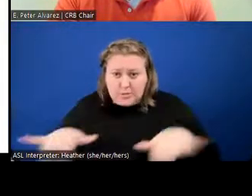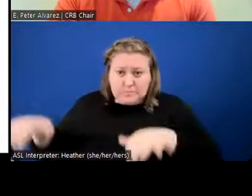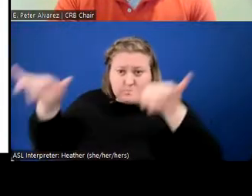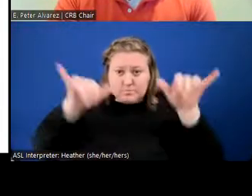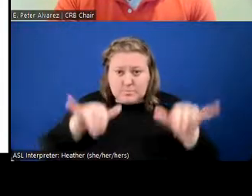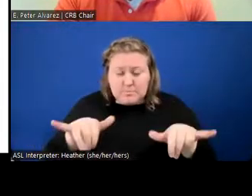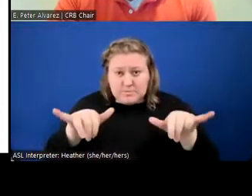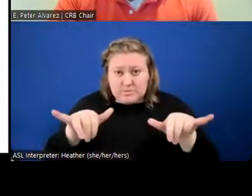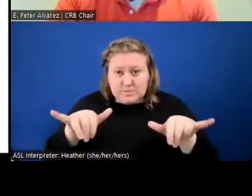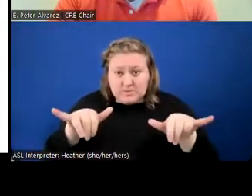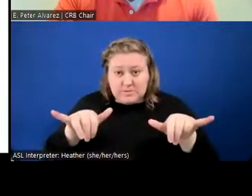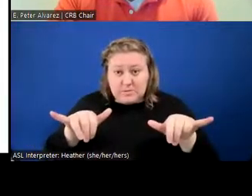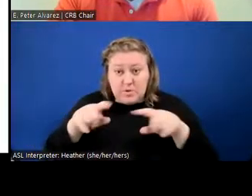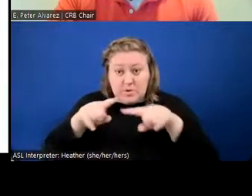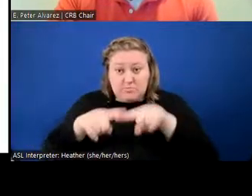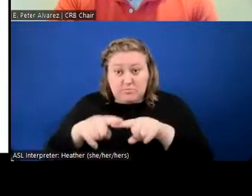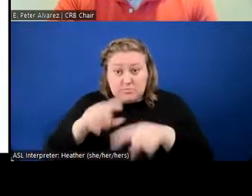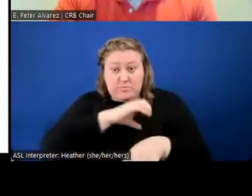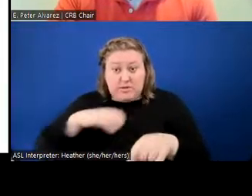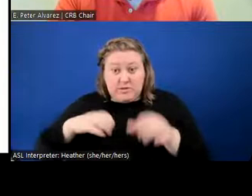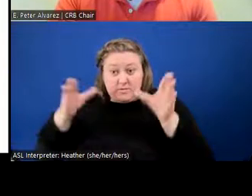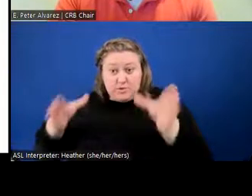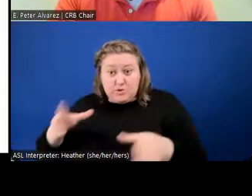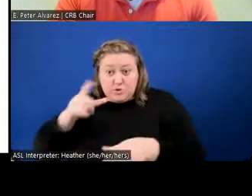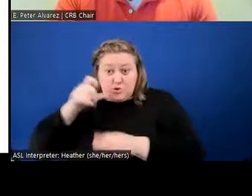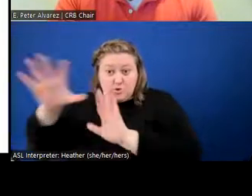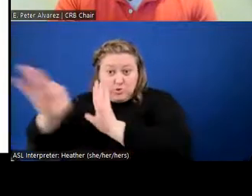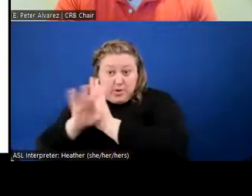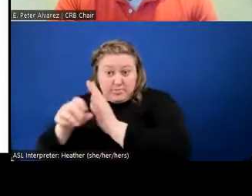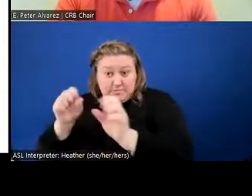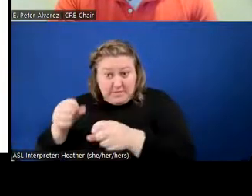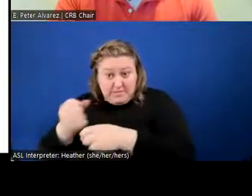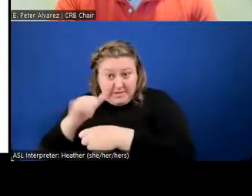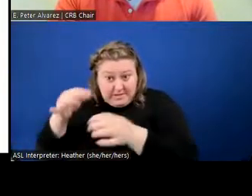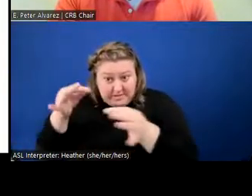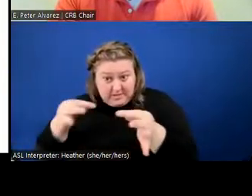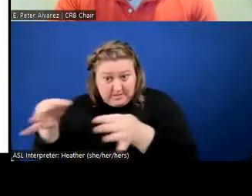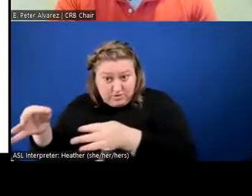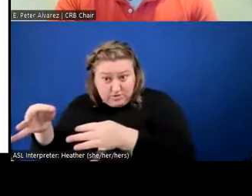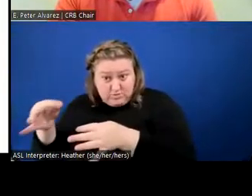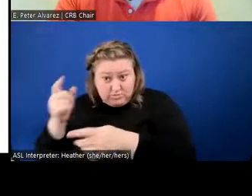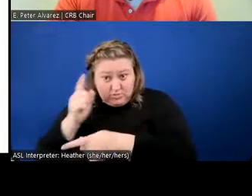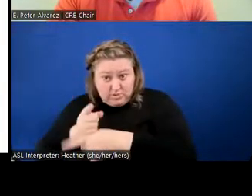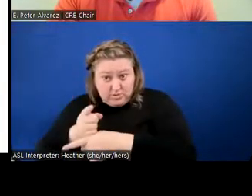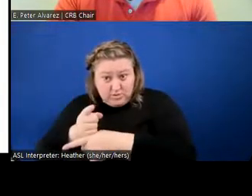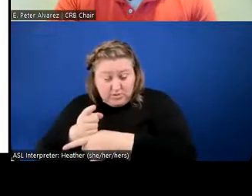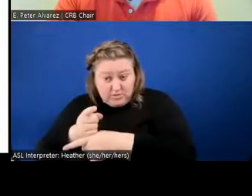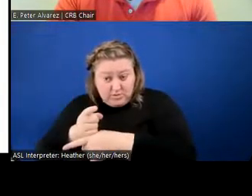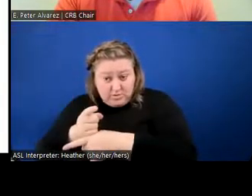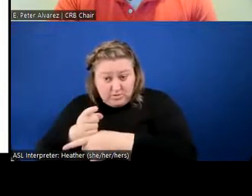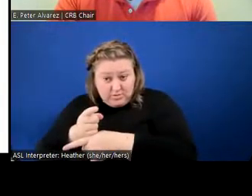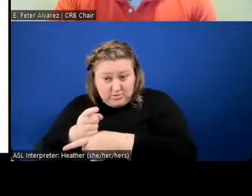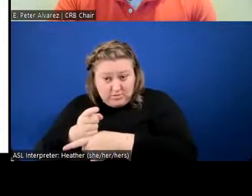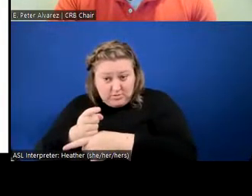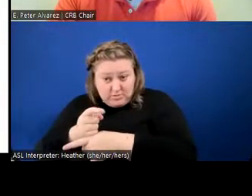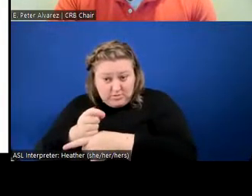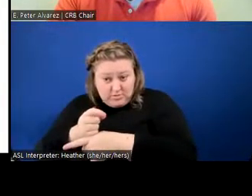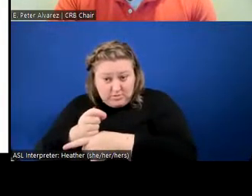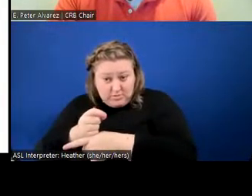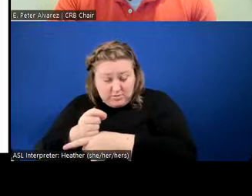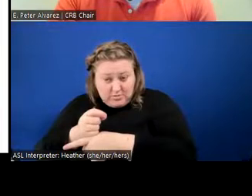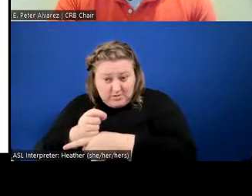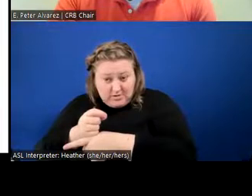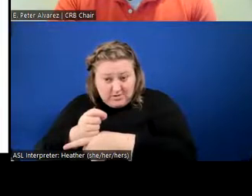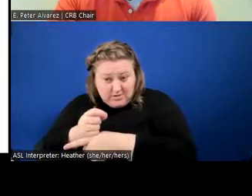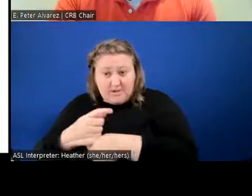So it's subjective to the commissioner that comes in and makes that decision? So hypothetically... I'm sorry. I'm like sticking my head in and no one